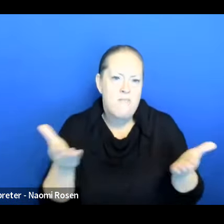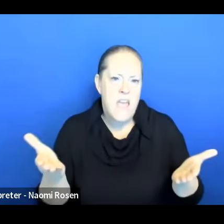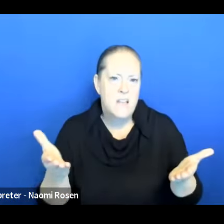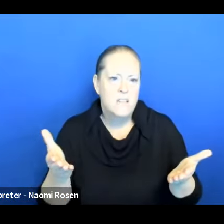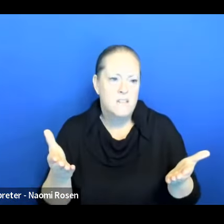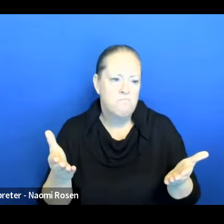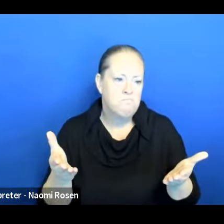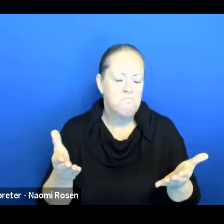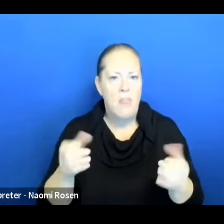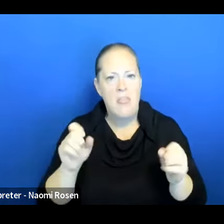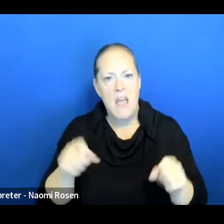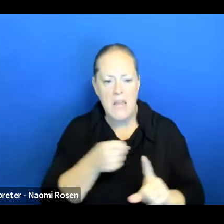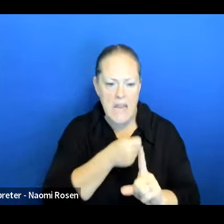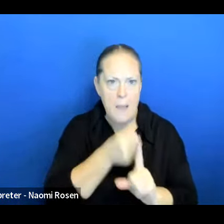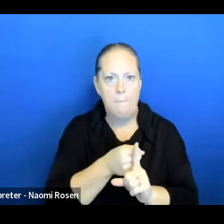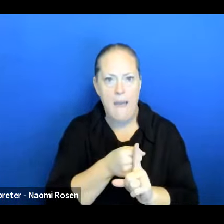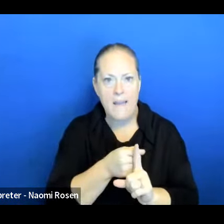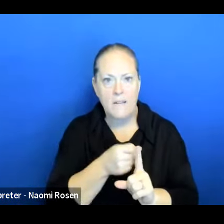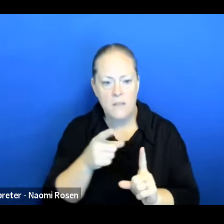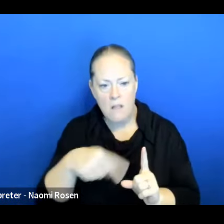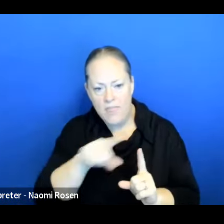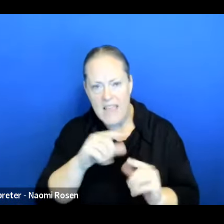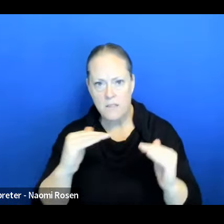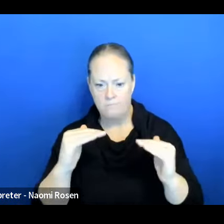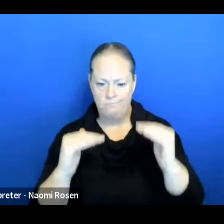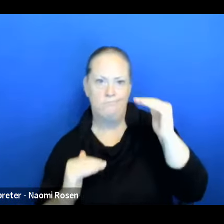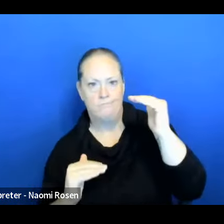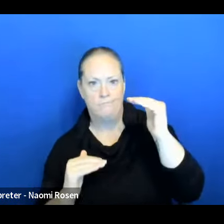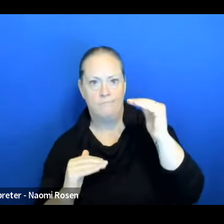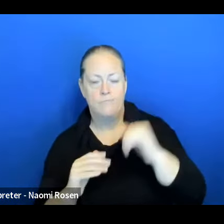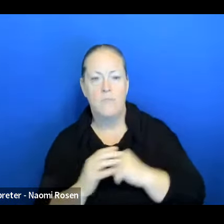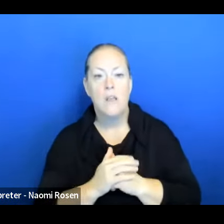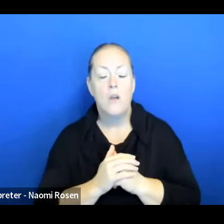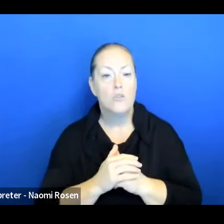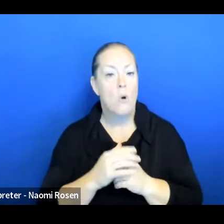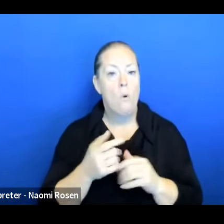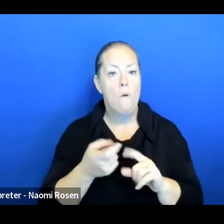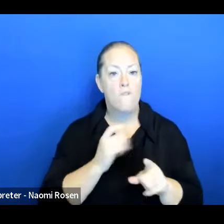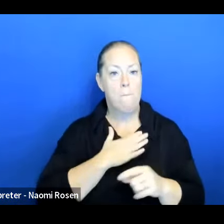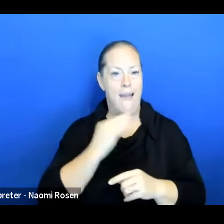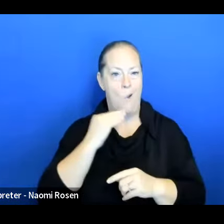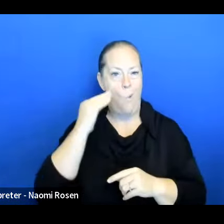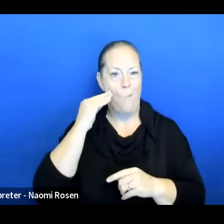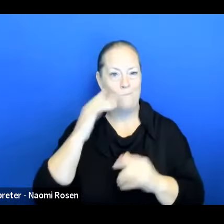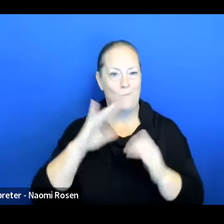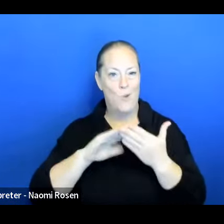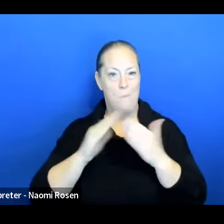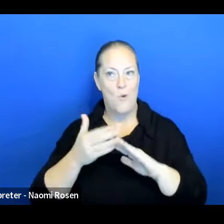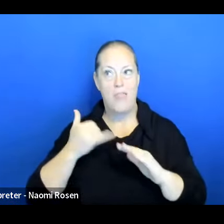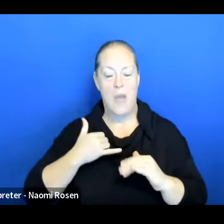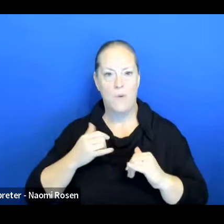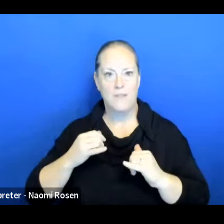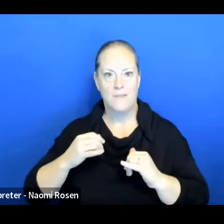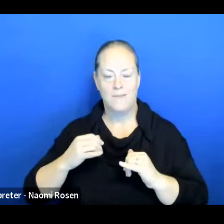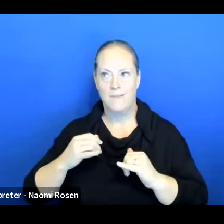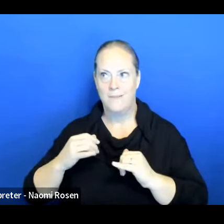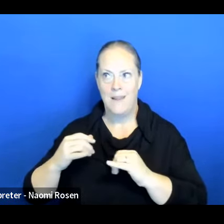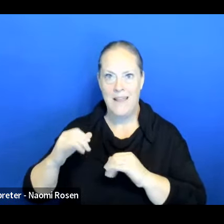to these disparities, but kind of for my own home community, like they were mirrored in North Dakota.